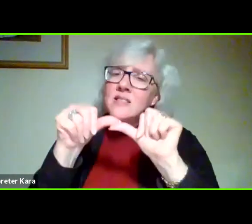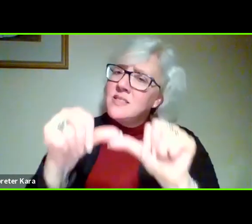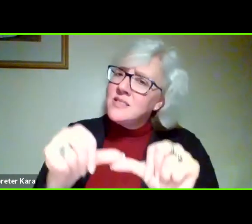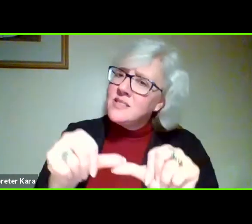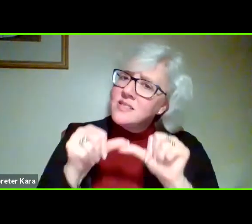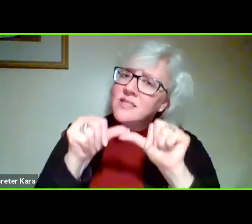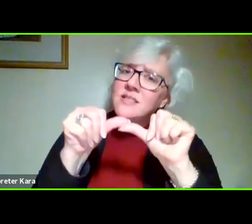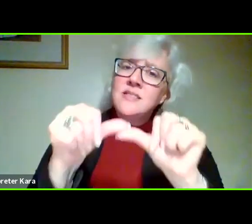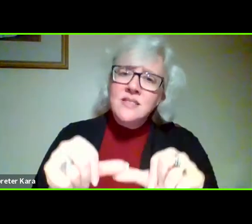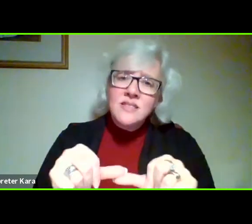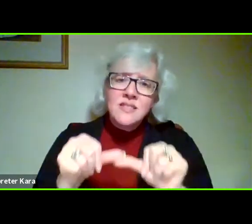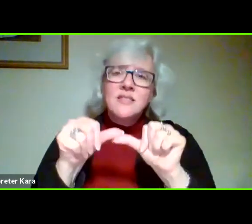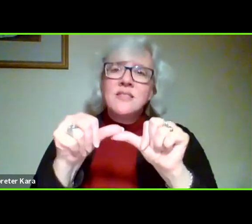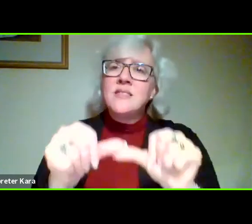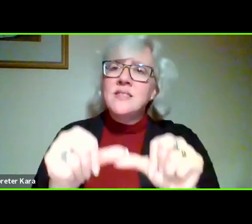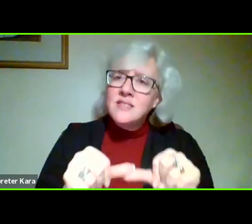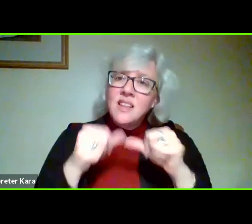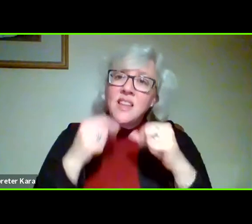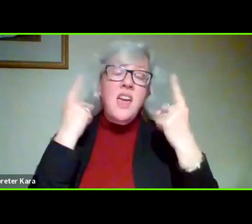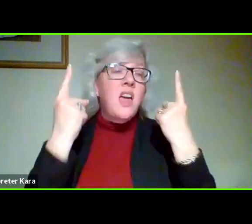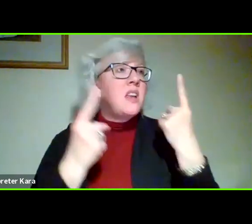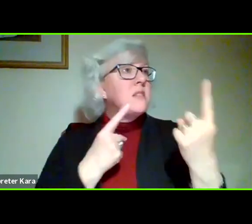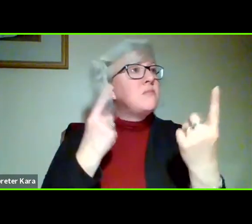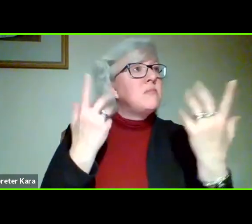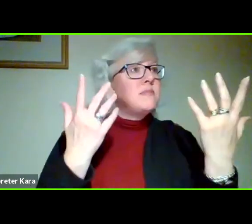Thinking